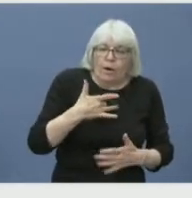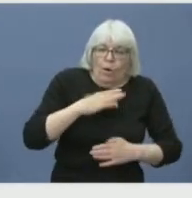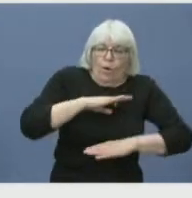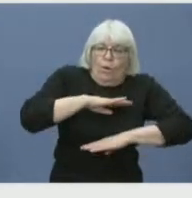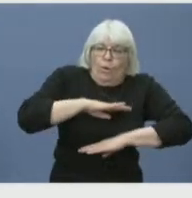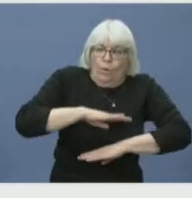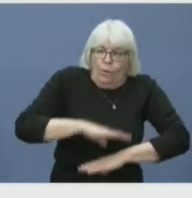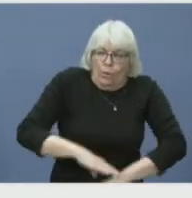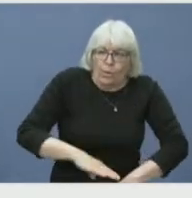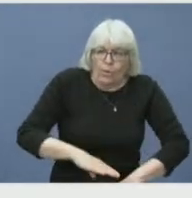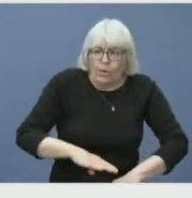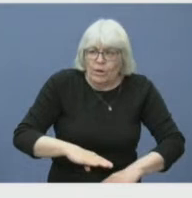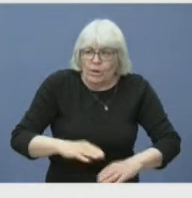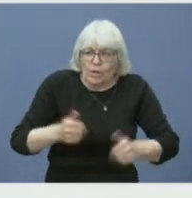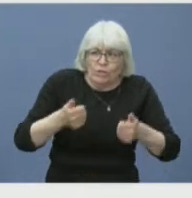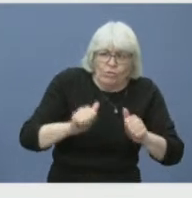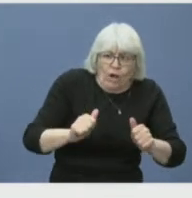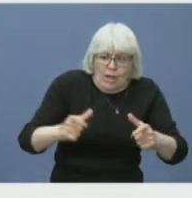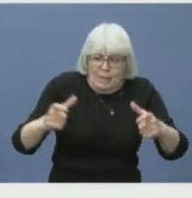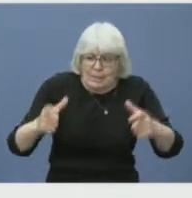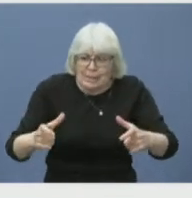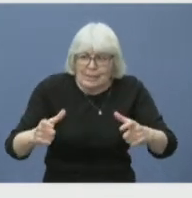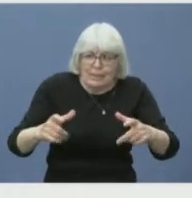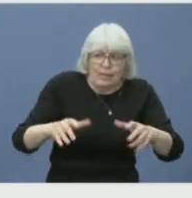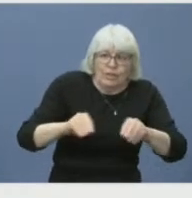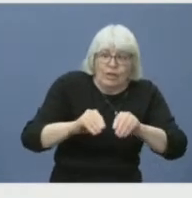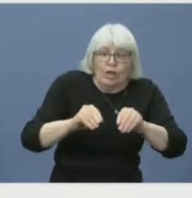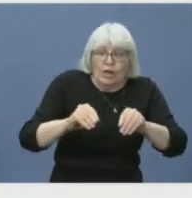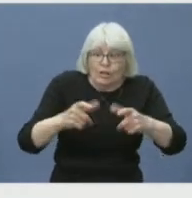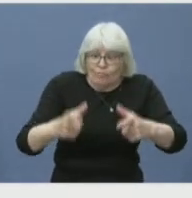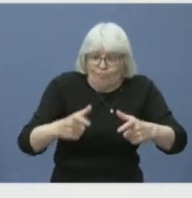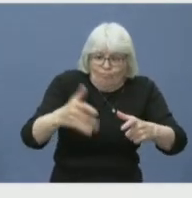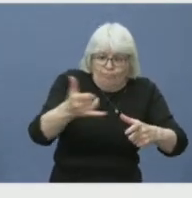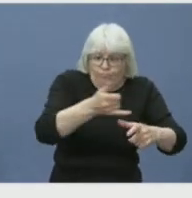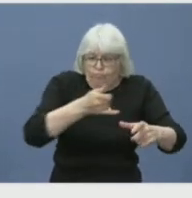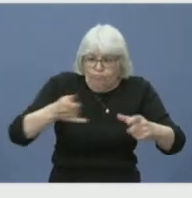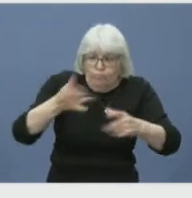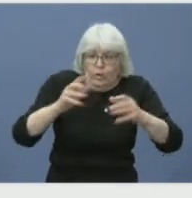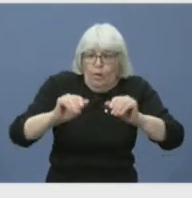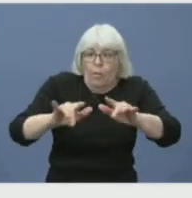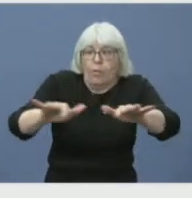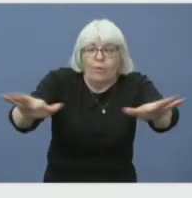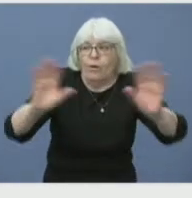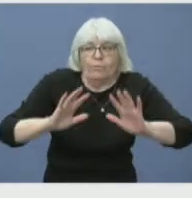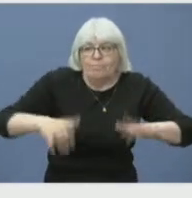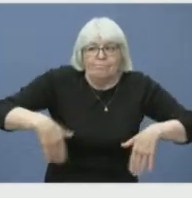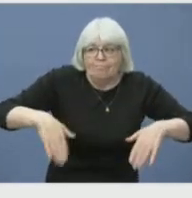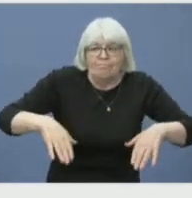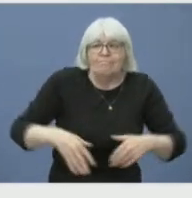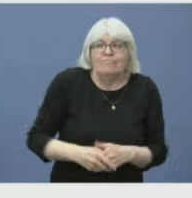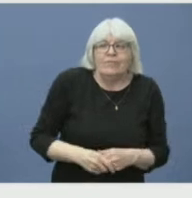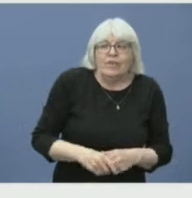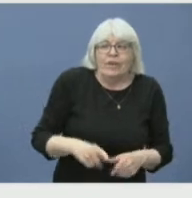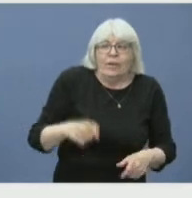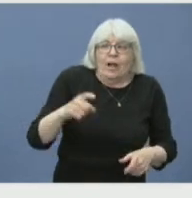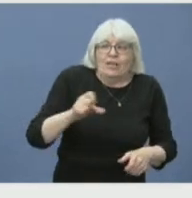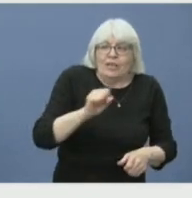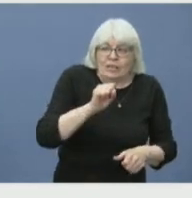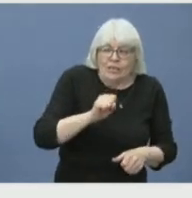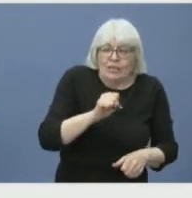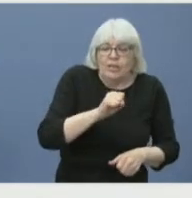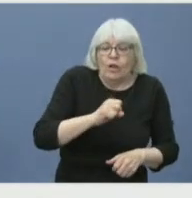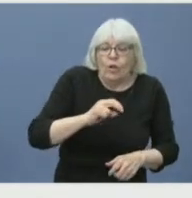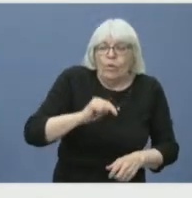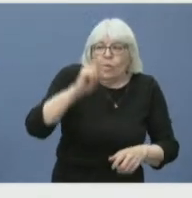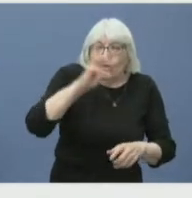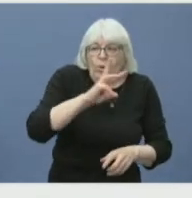and holding of the wildfires across southwest Nova Scotia, including the devastating Barrington Lake wildfire, which